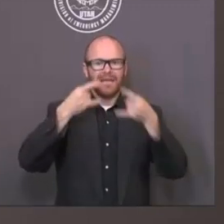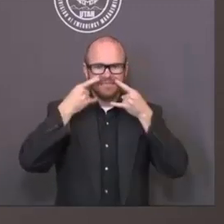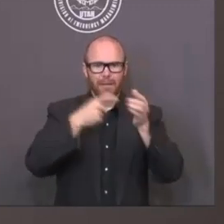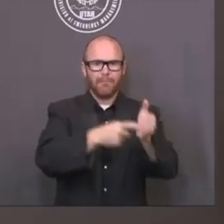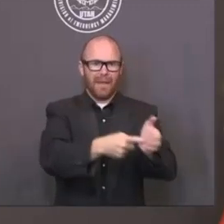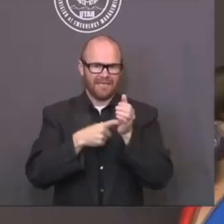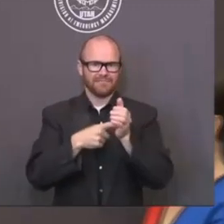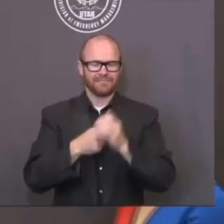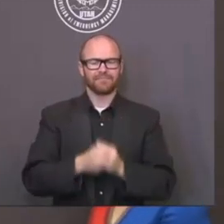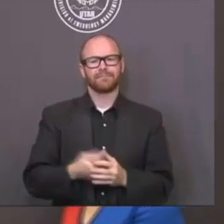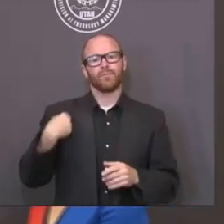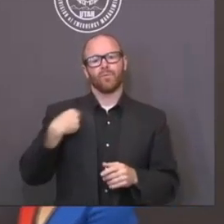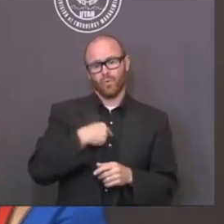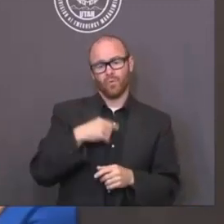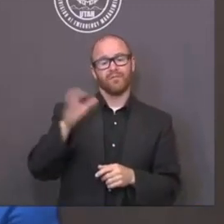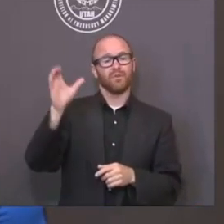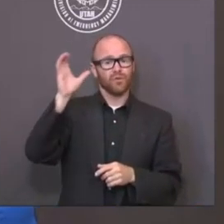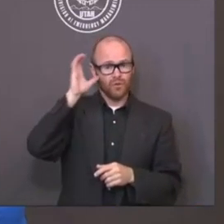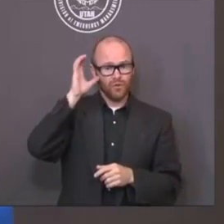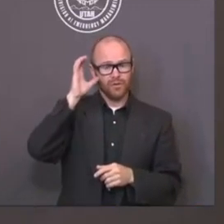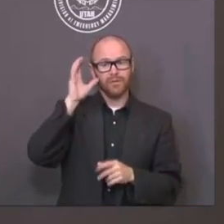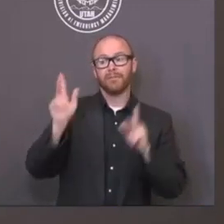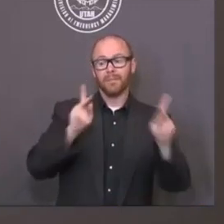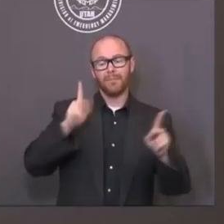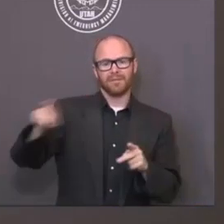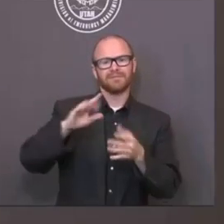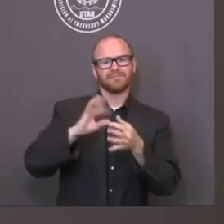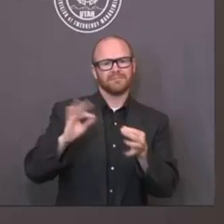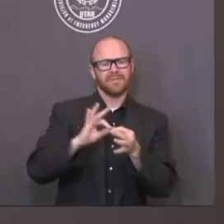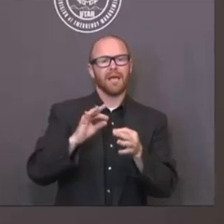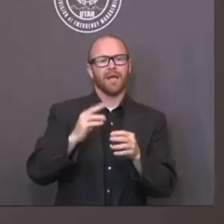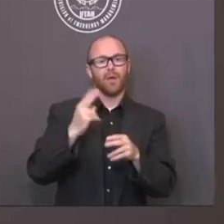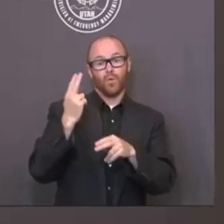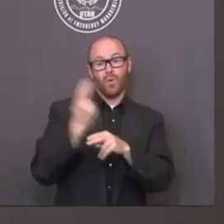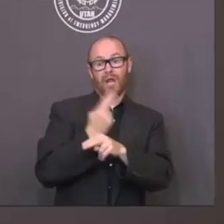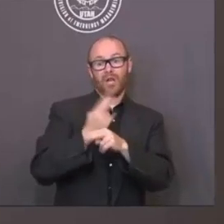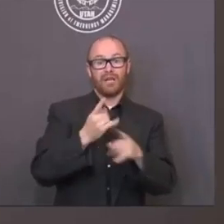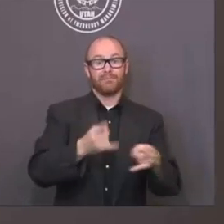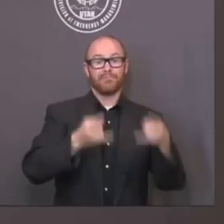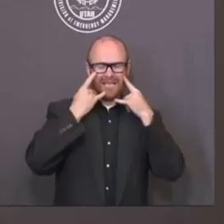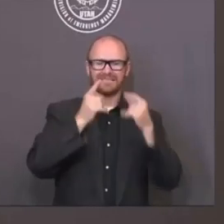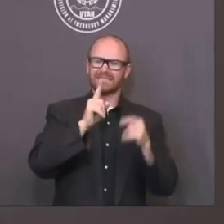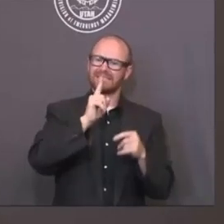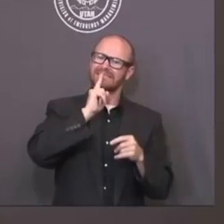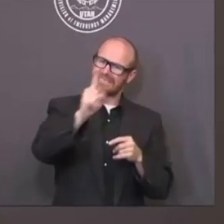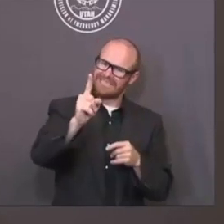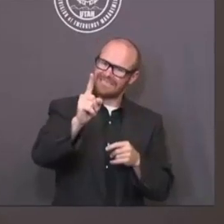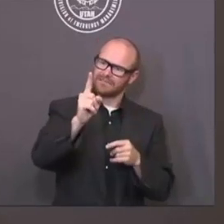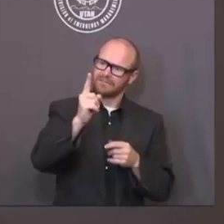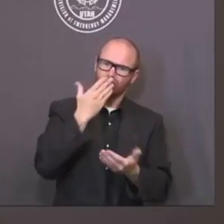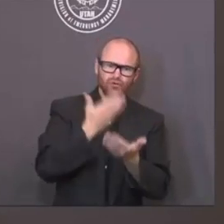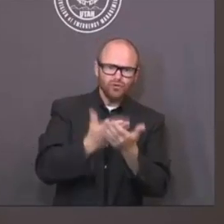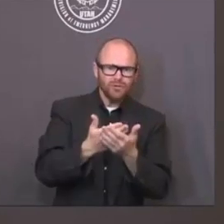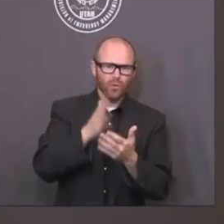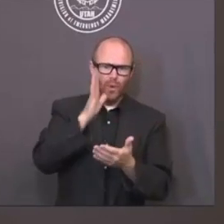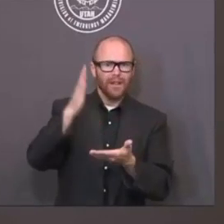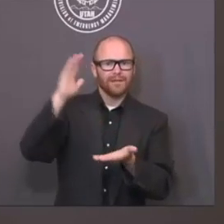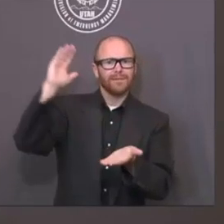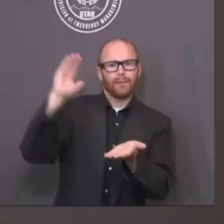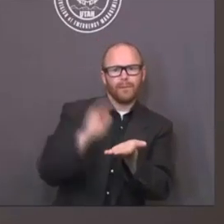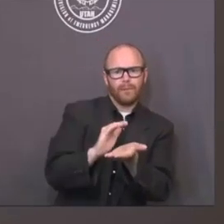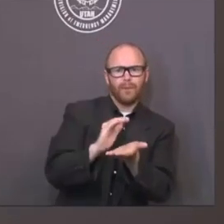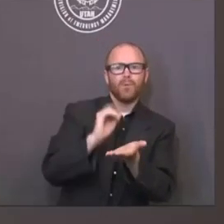you know, we've heard over and over that, you know, wearing masks is a proven way of stopping the spread of COVID.